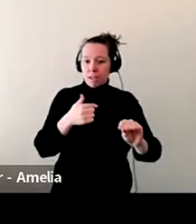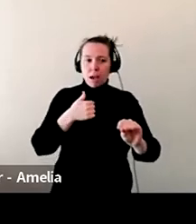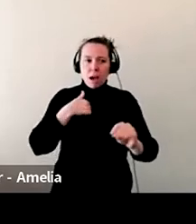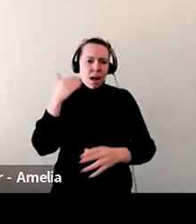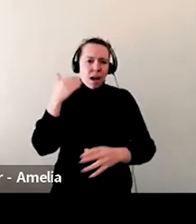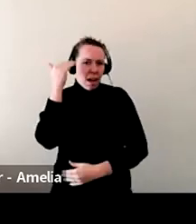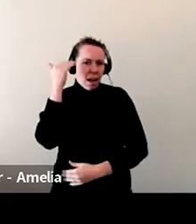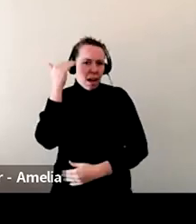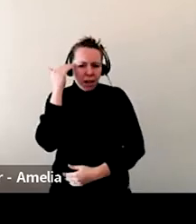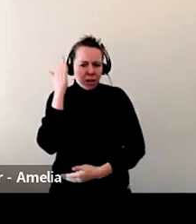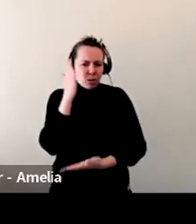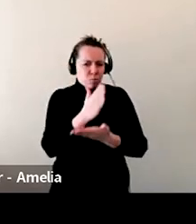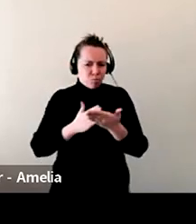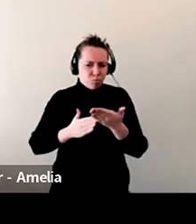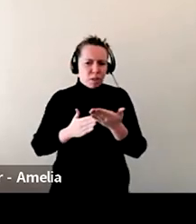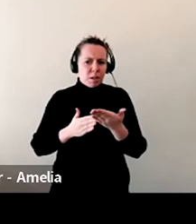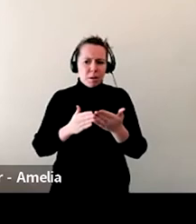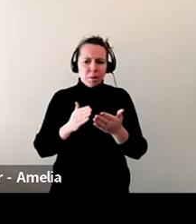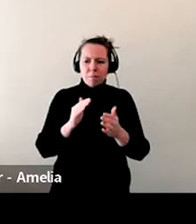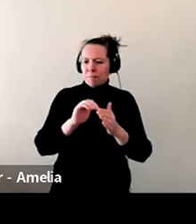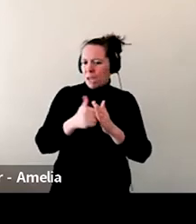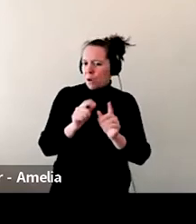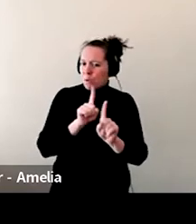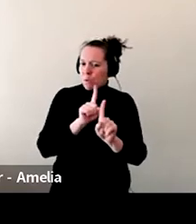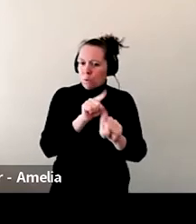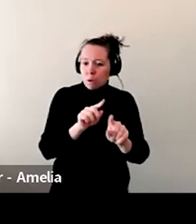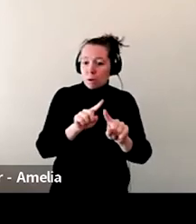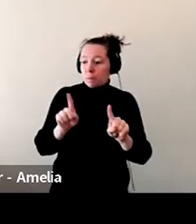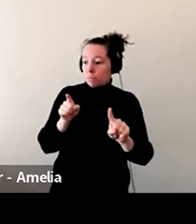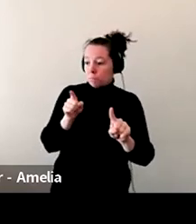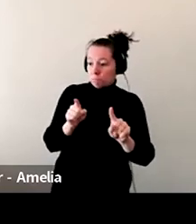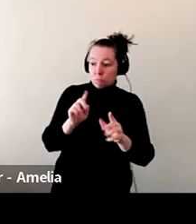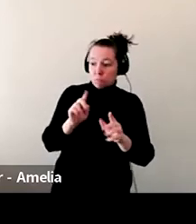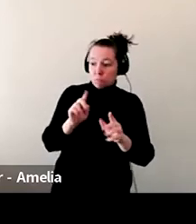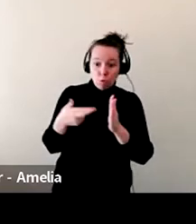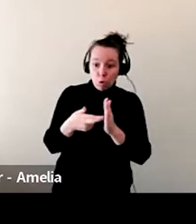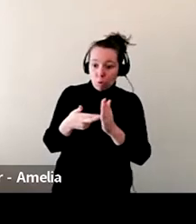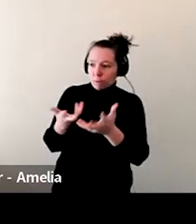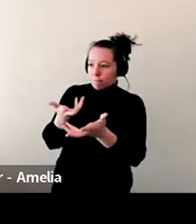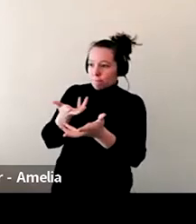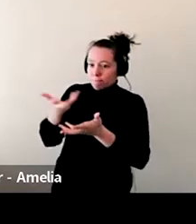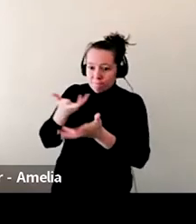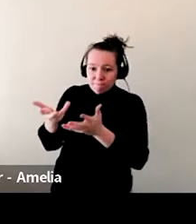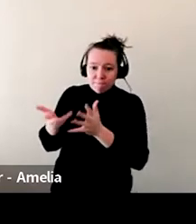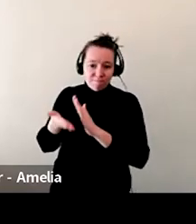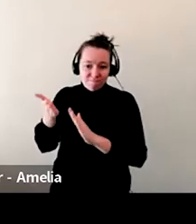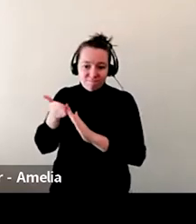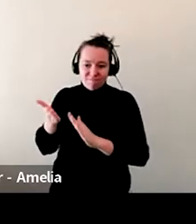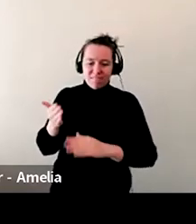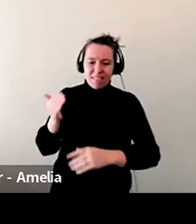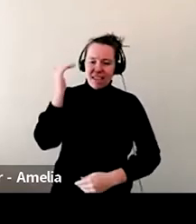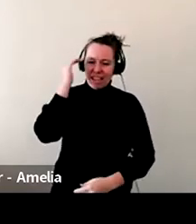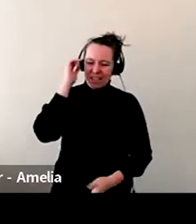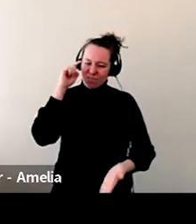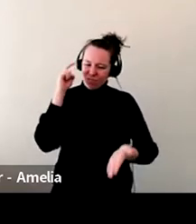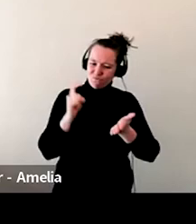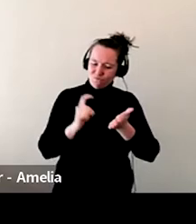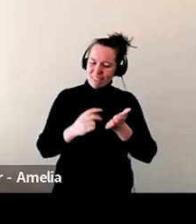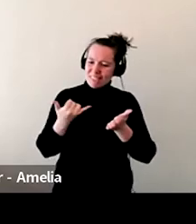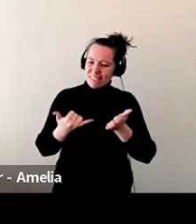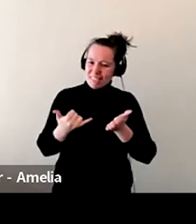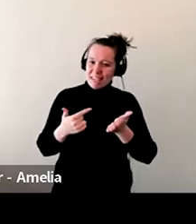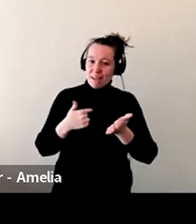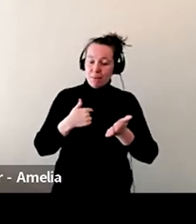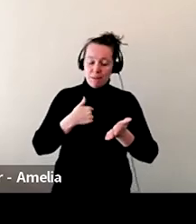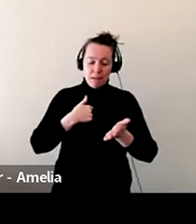but she is the one who connects with the distributors. Um, so I, I'm very spoiled. I definitely feel like I